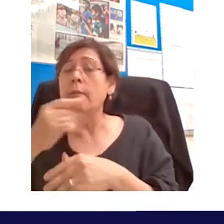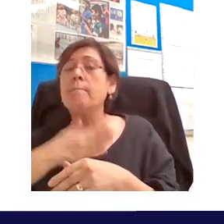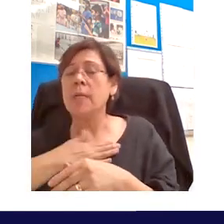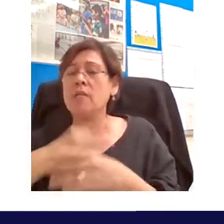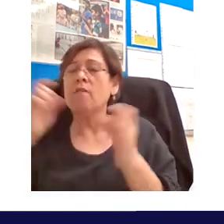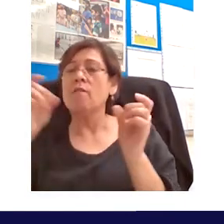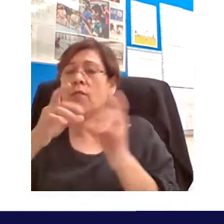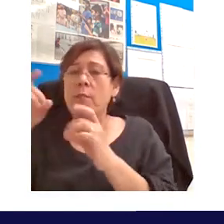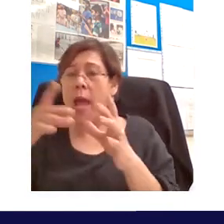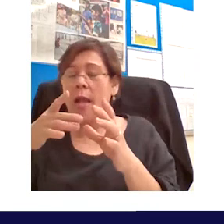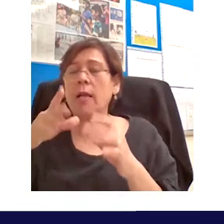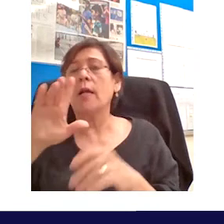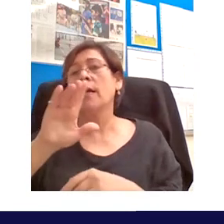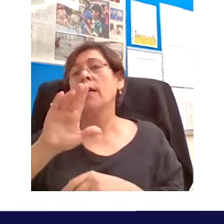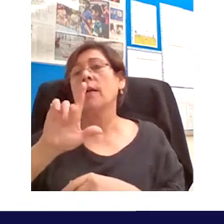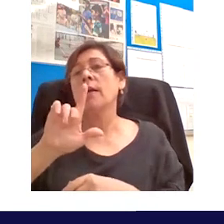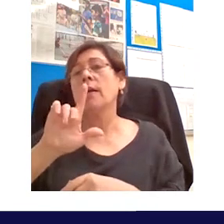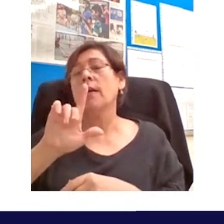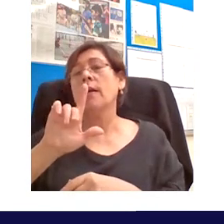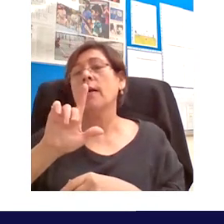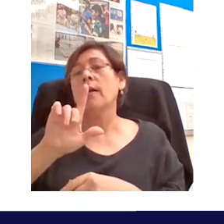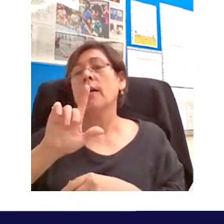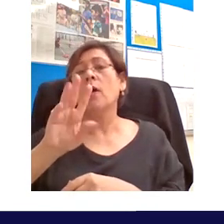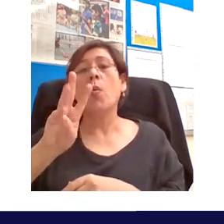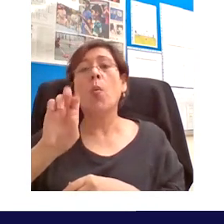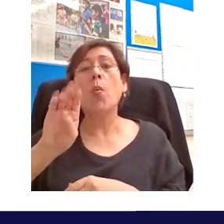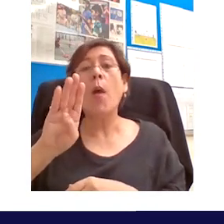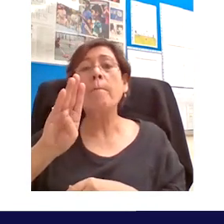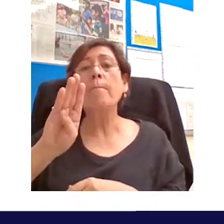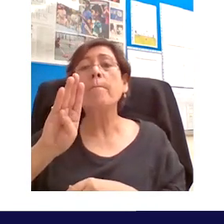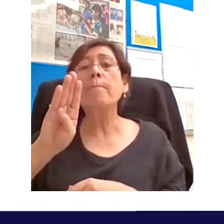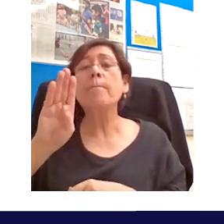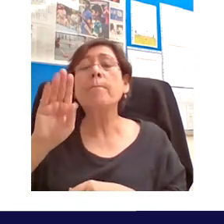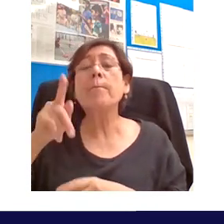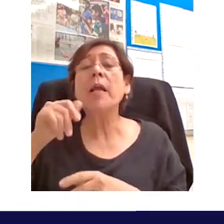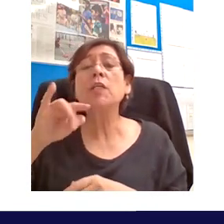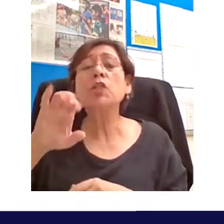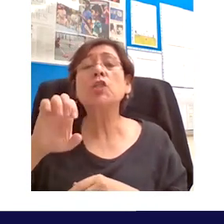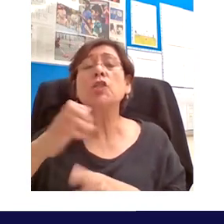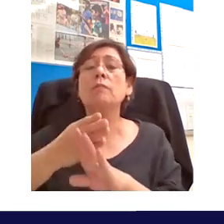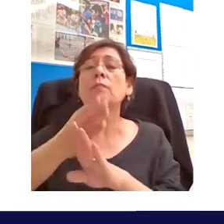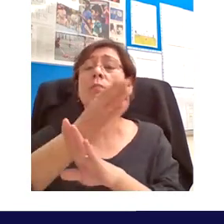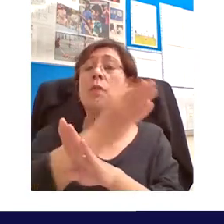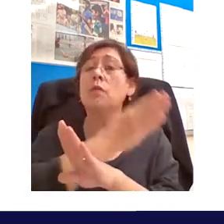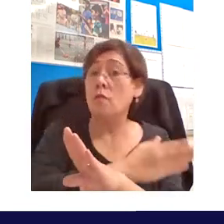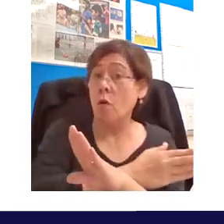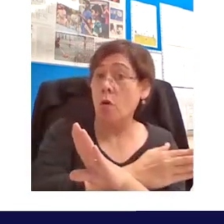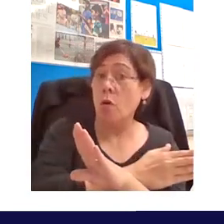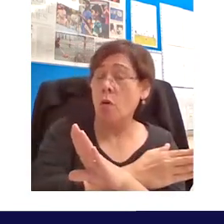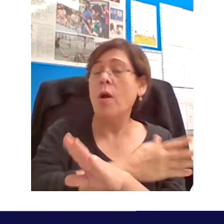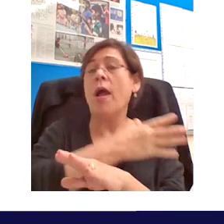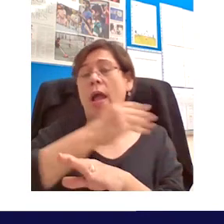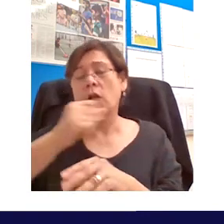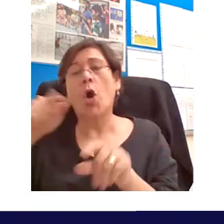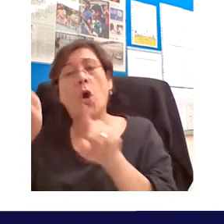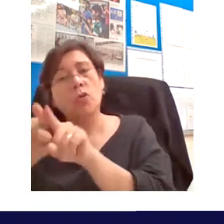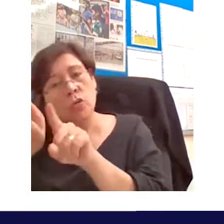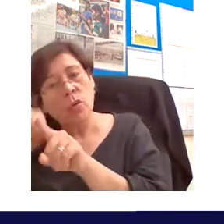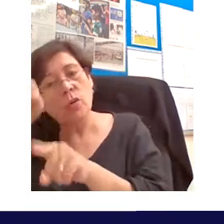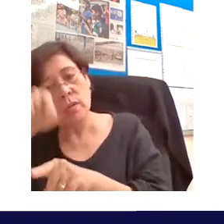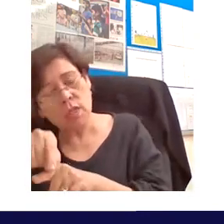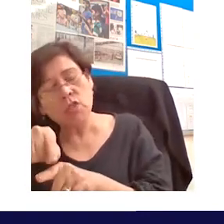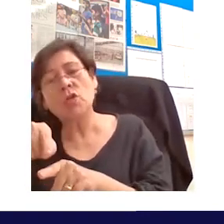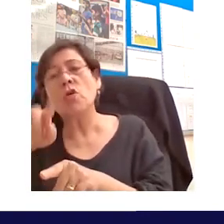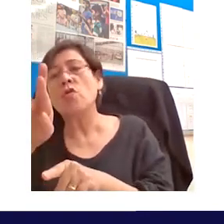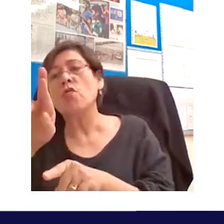put in the link to yes that's it the the web page where you can find previous great lectures and then the recording of this lecture in a couple of